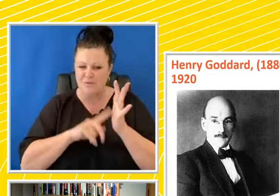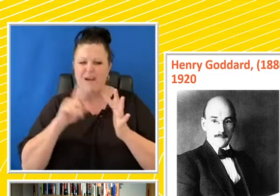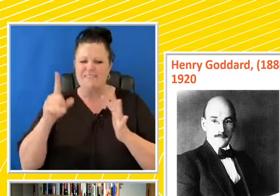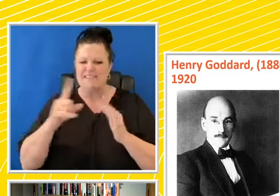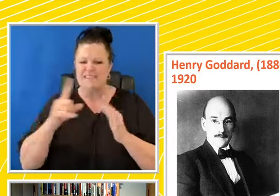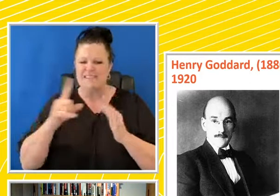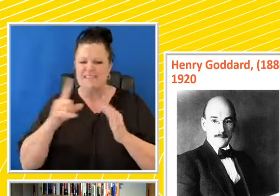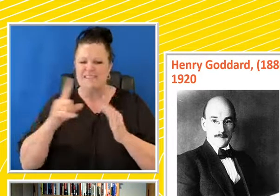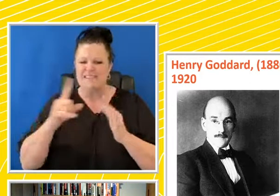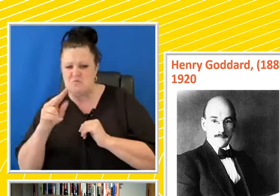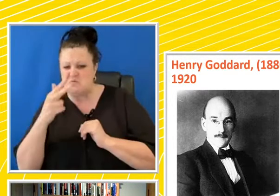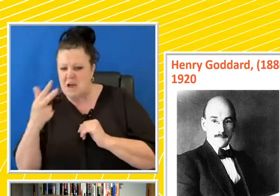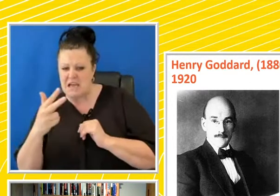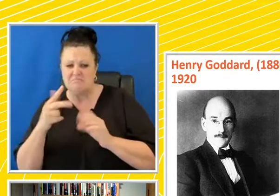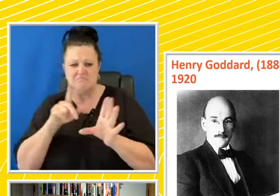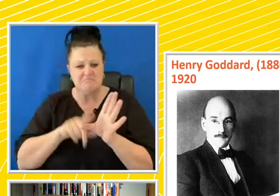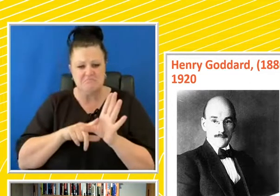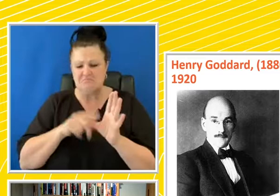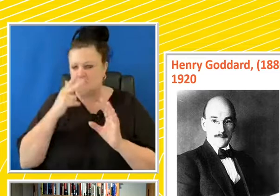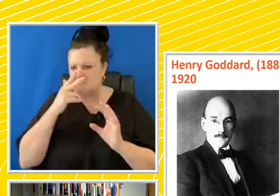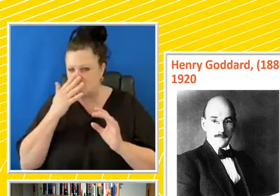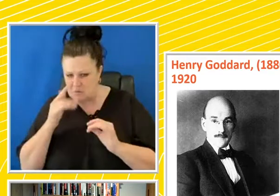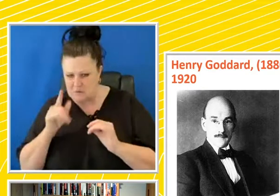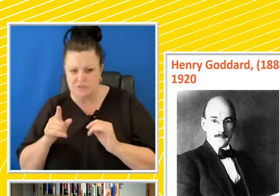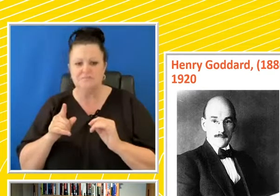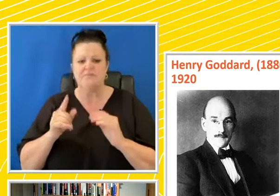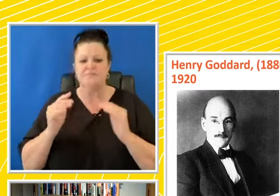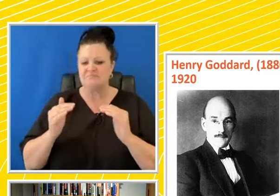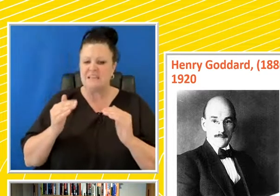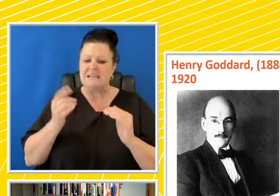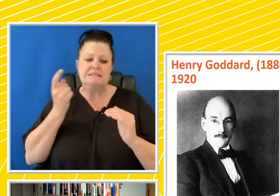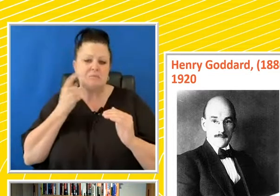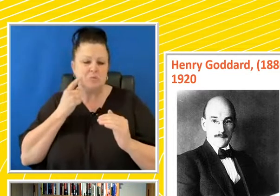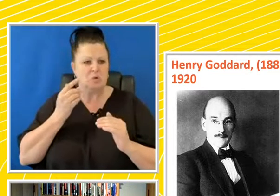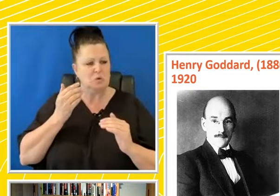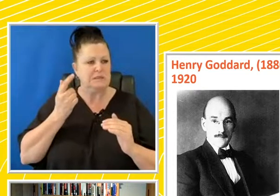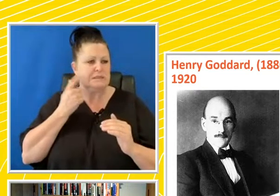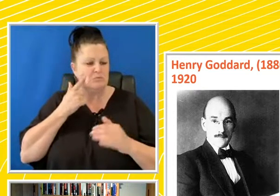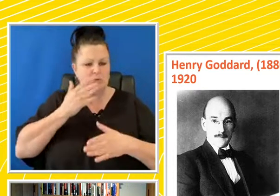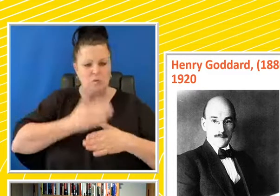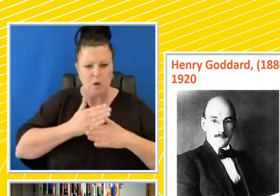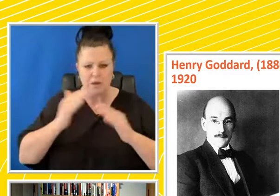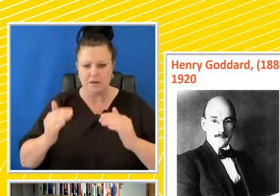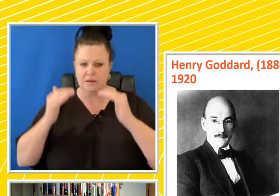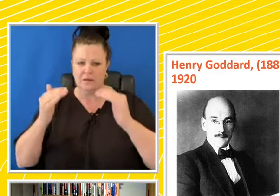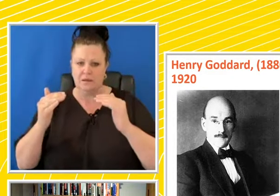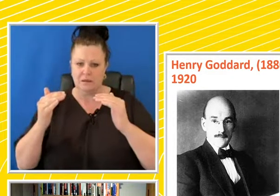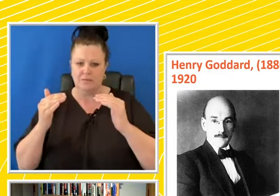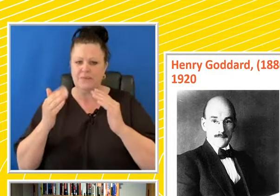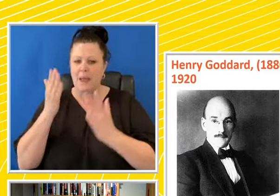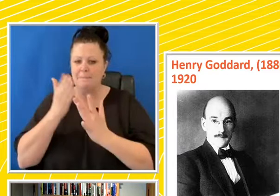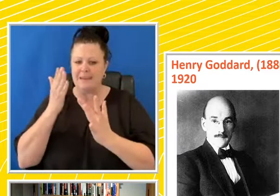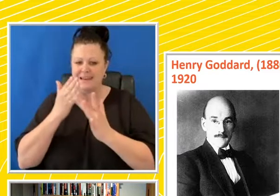work. A medium imbecile, mentally six to eight years old, capable of simple manual work. High-grade